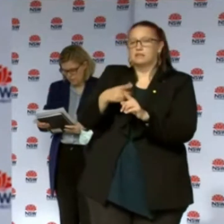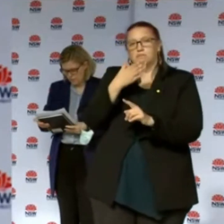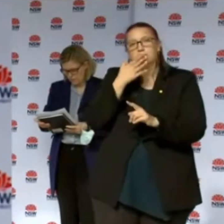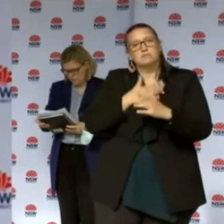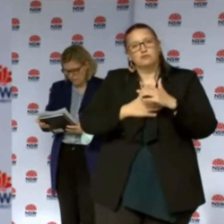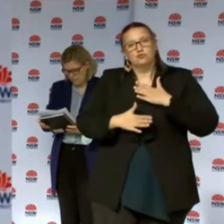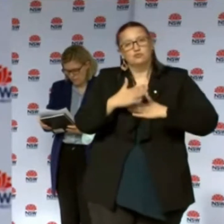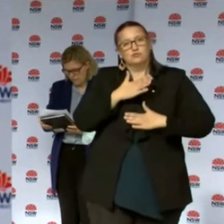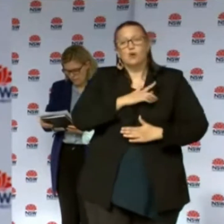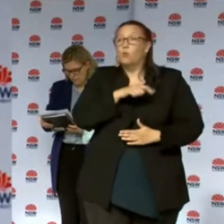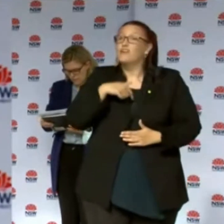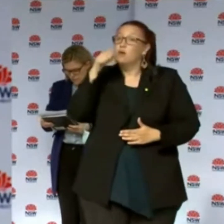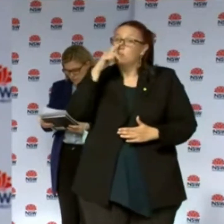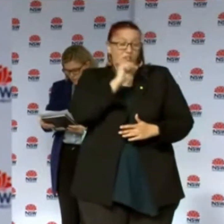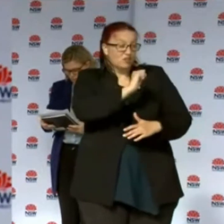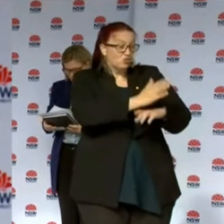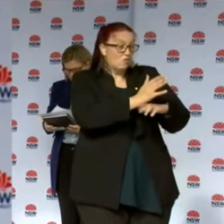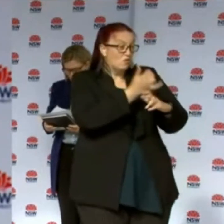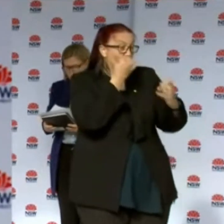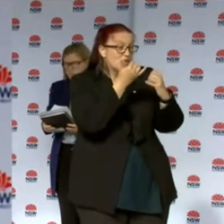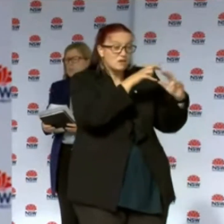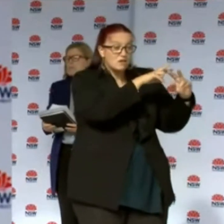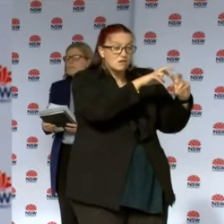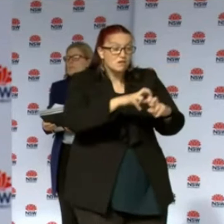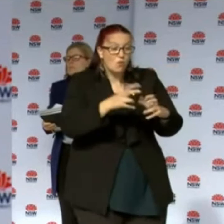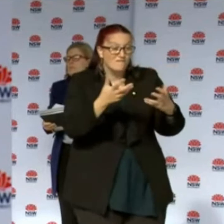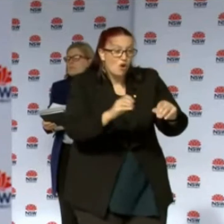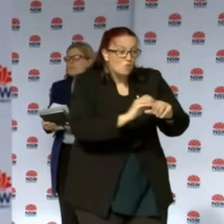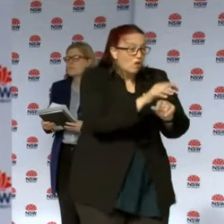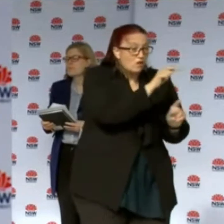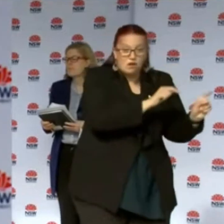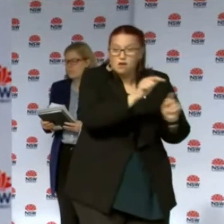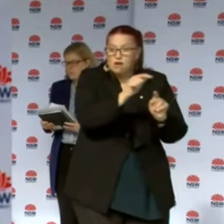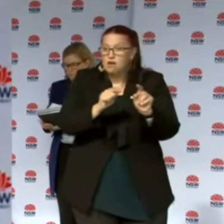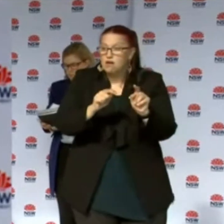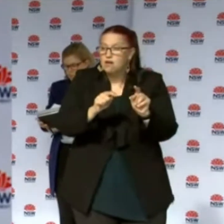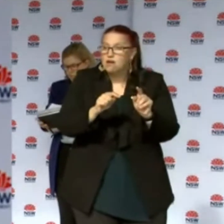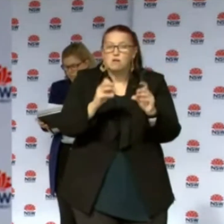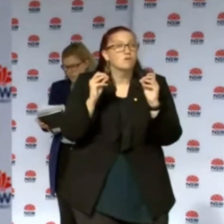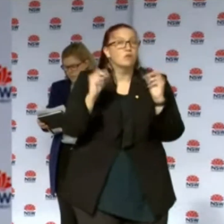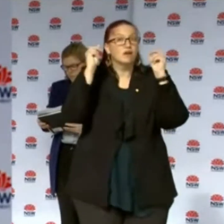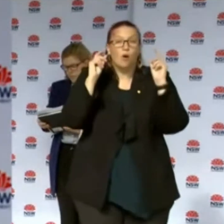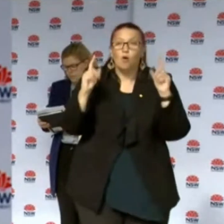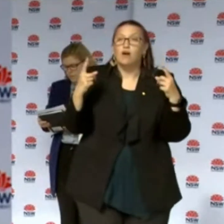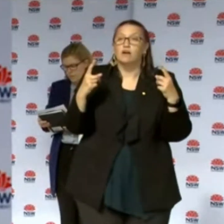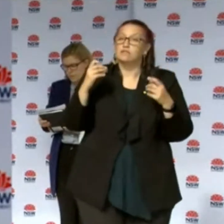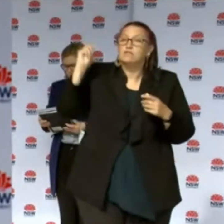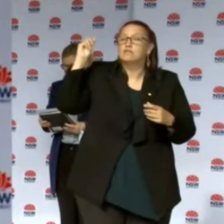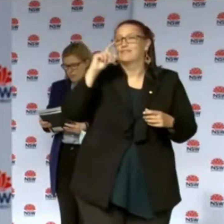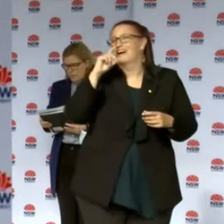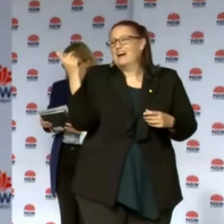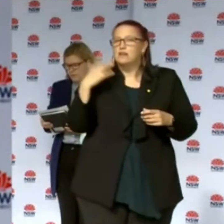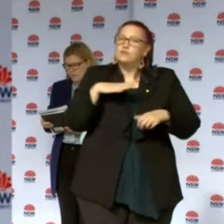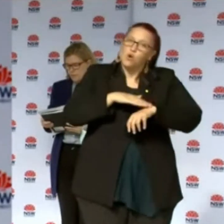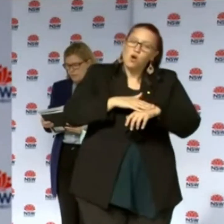order to make sure that they give the best advice at the best time, they need to go through that process. So we do ask for patience and we do ask